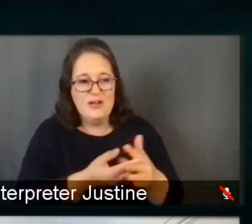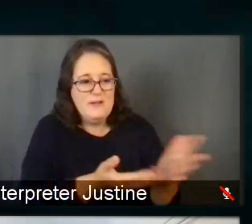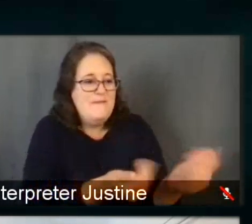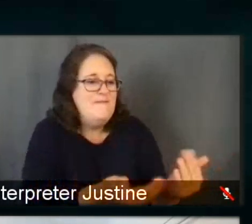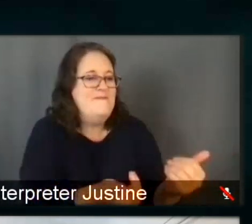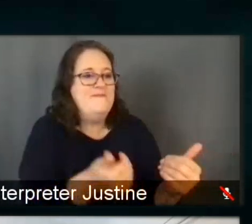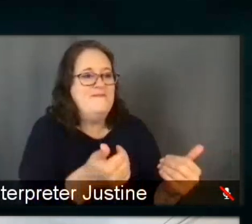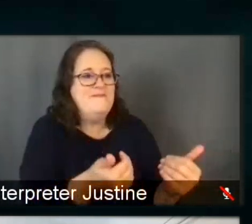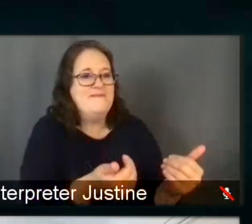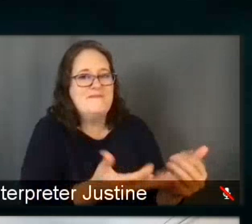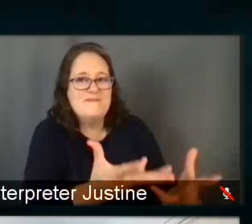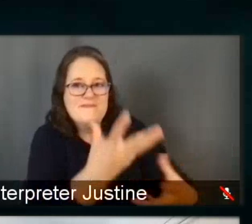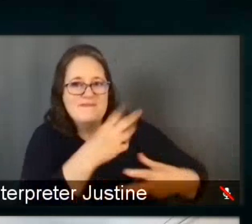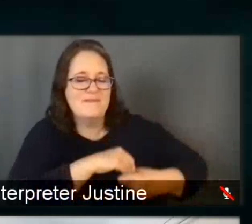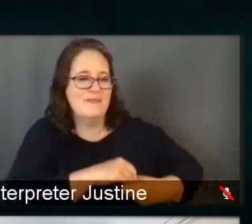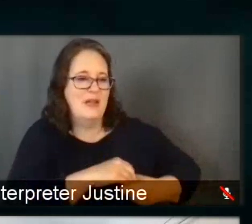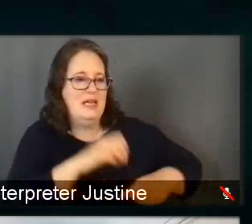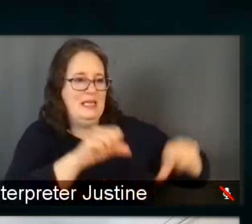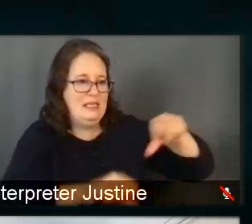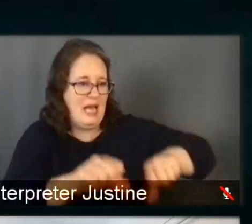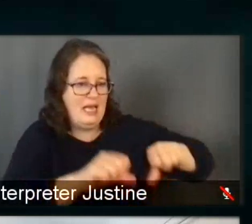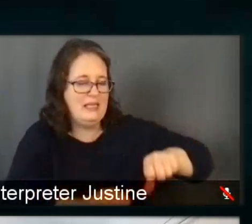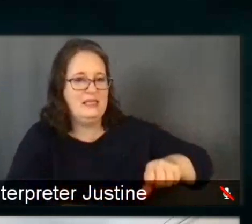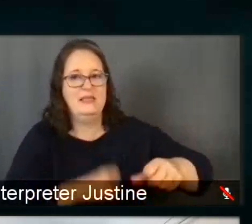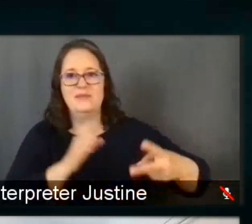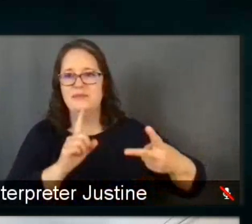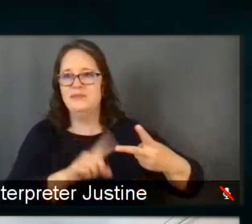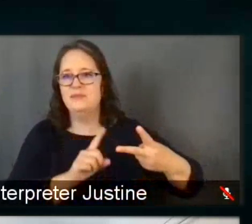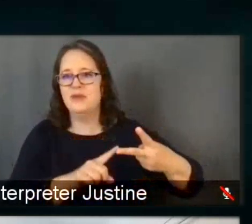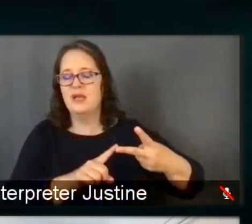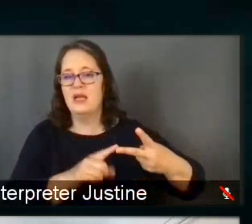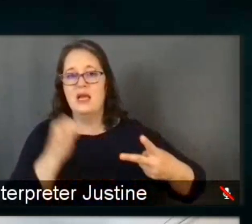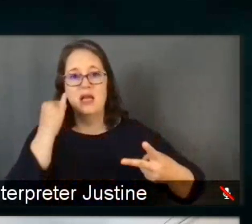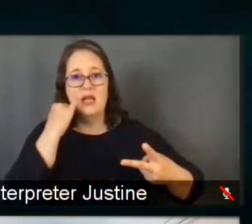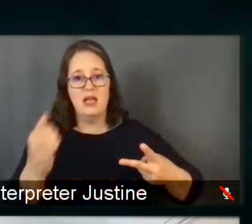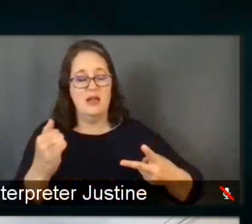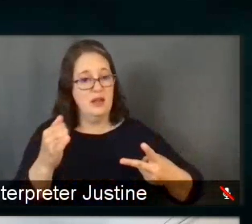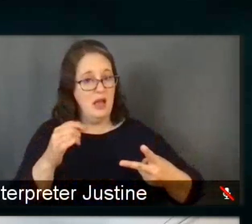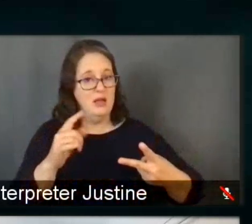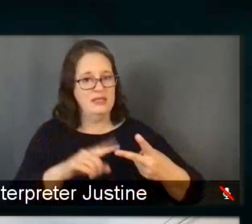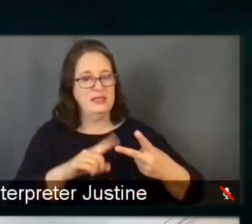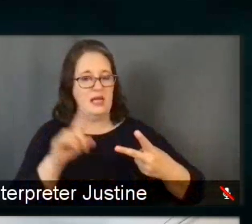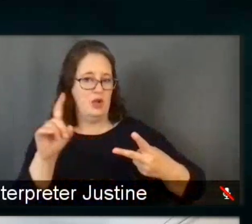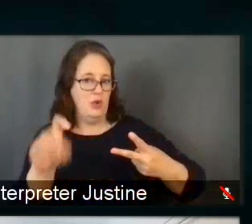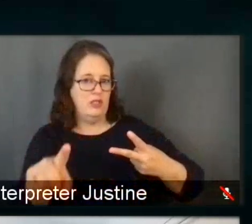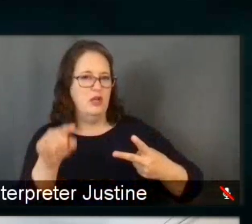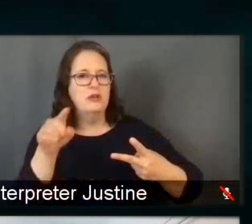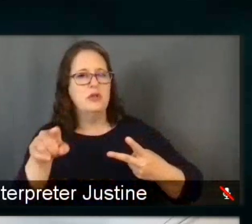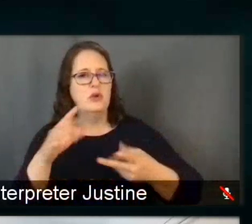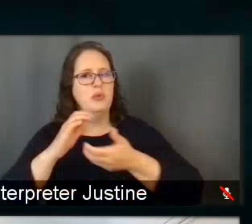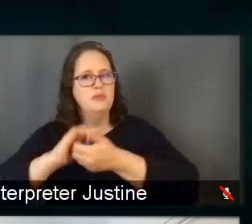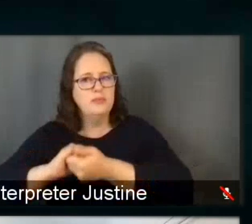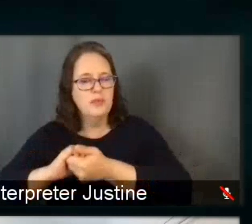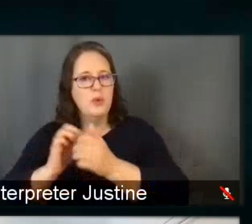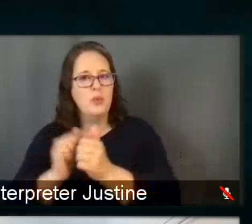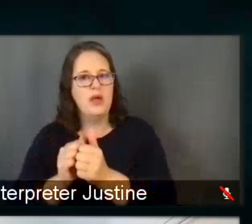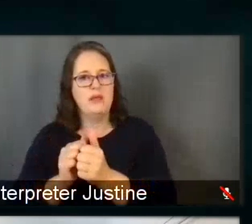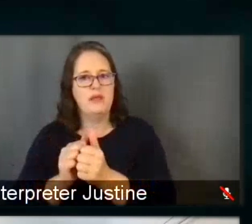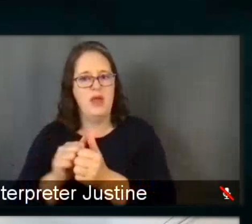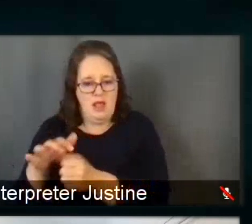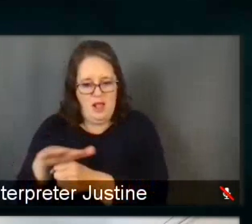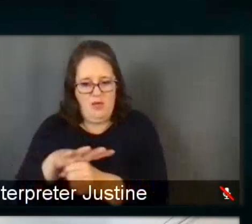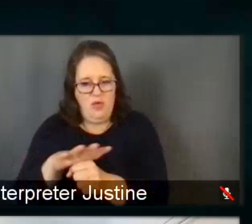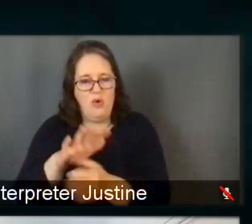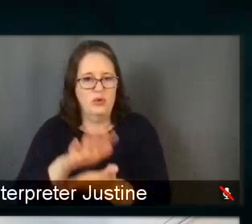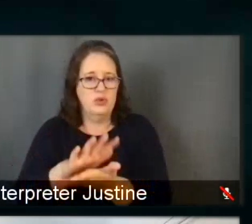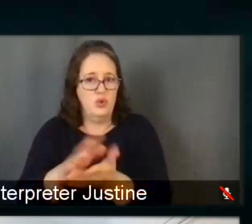one of our participants wants to know if you're partnering with local school districts. Those two questions for you. Yeah, so,